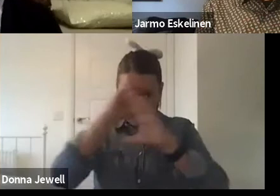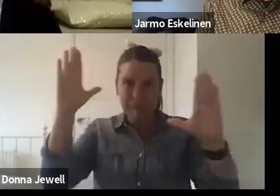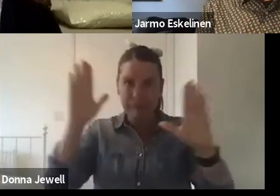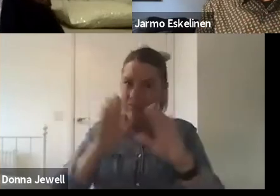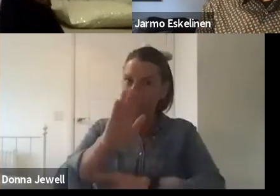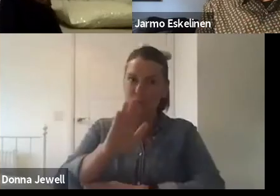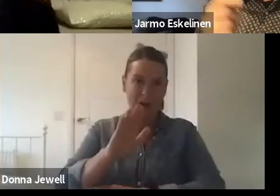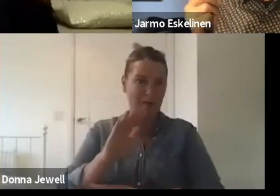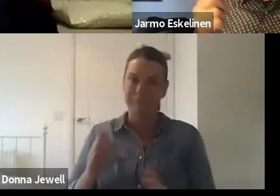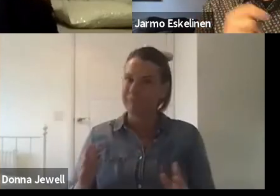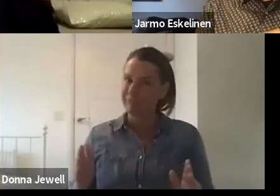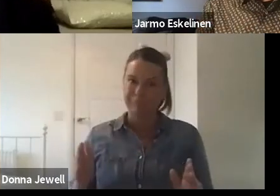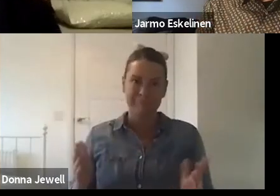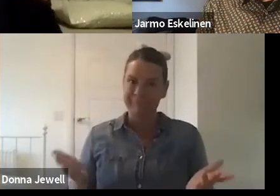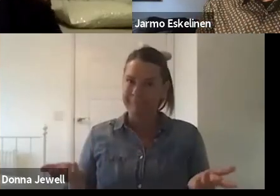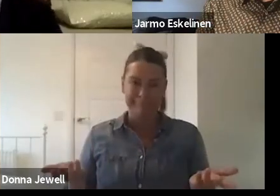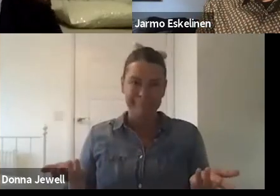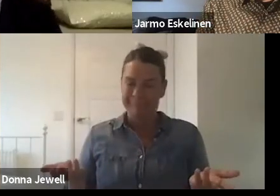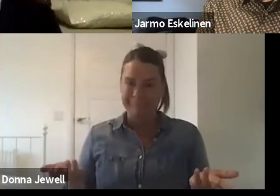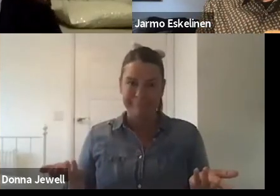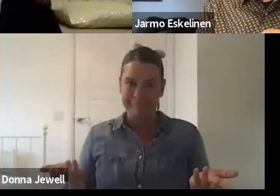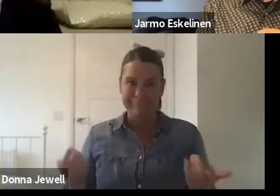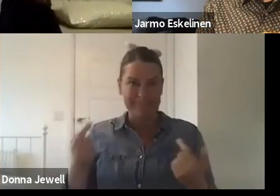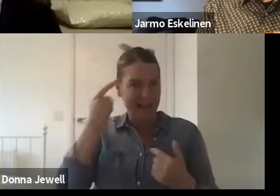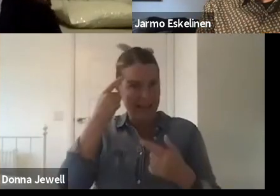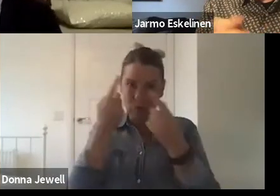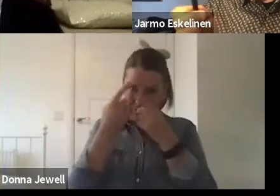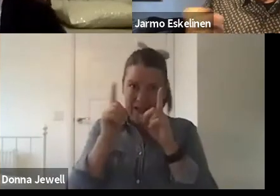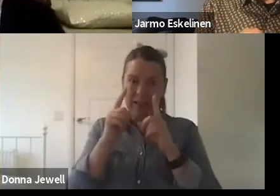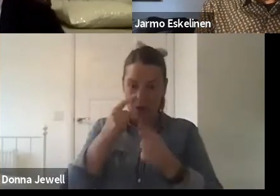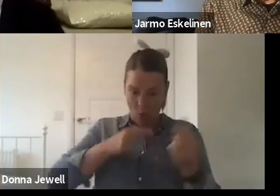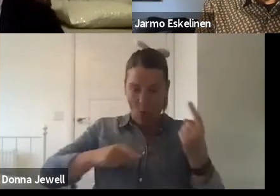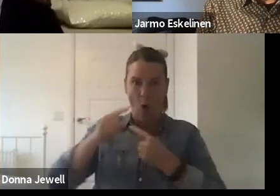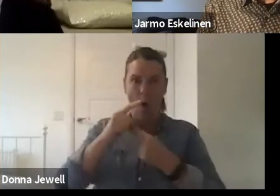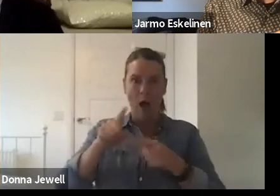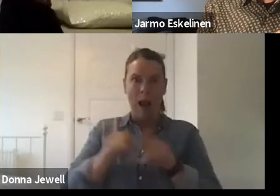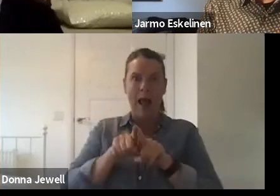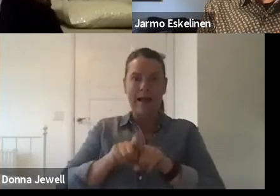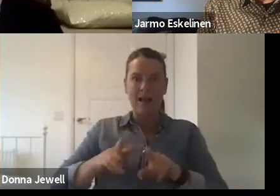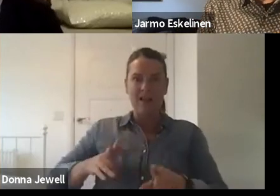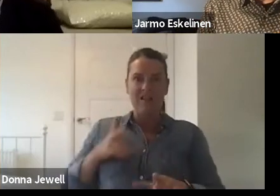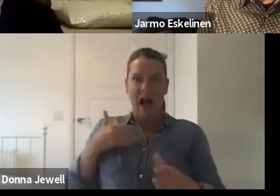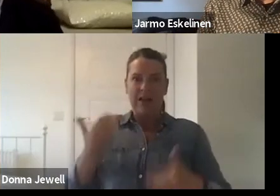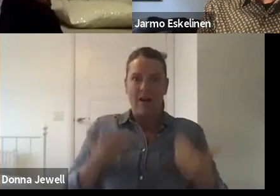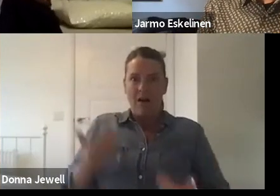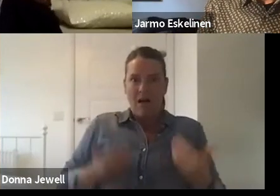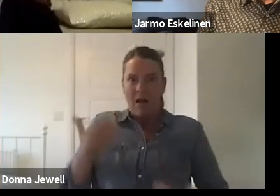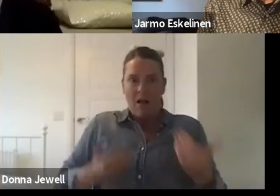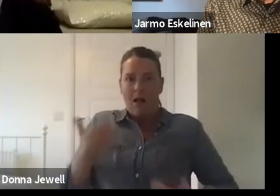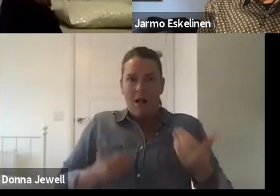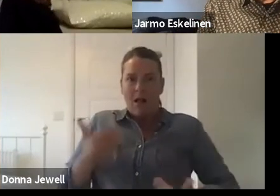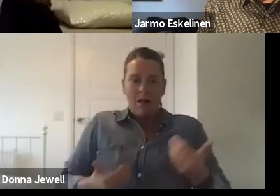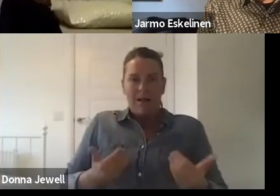The university and all the people at the university have been in a kind of a survival mode as the rest of the society. And then in a survival mode,